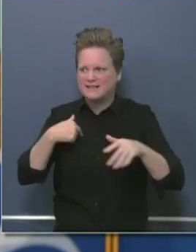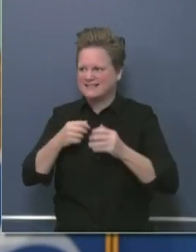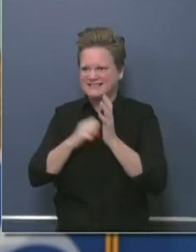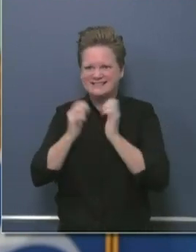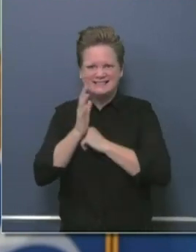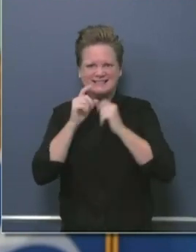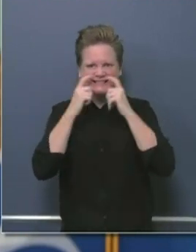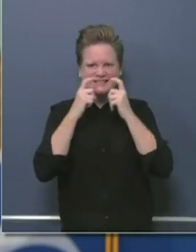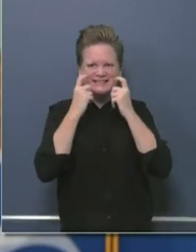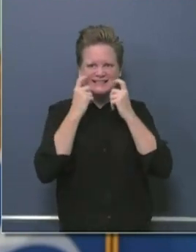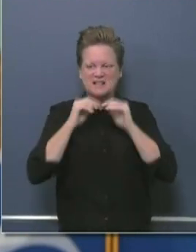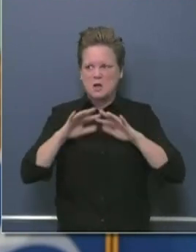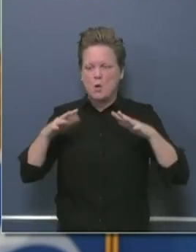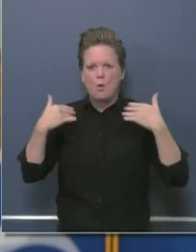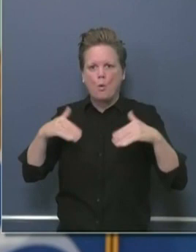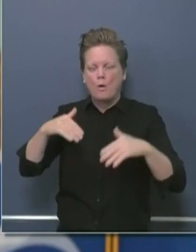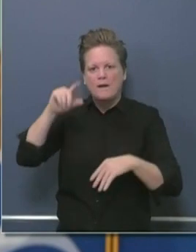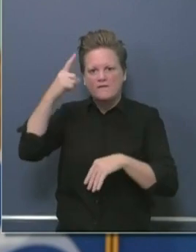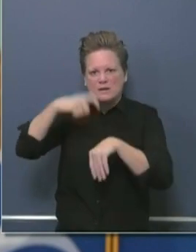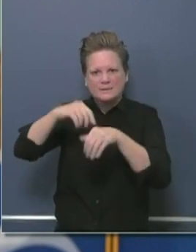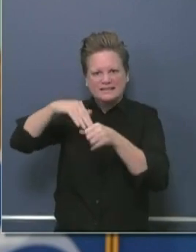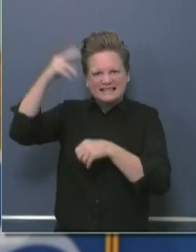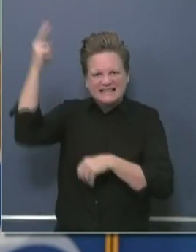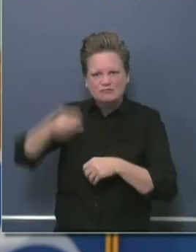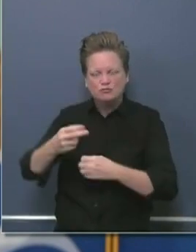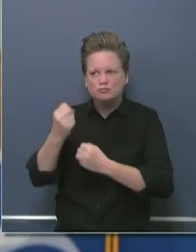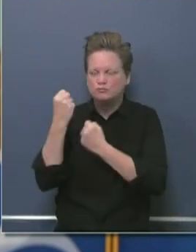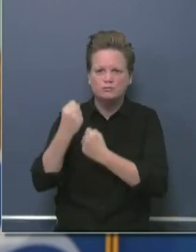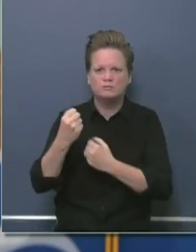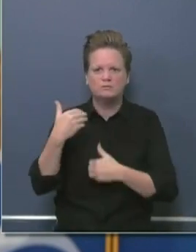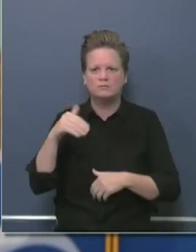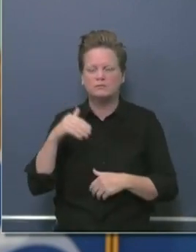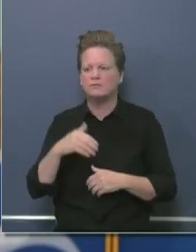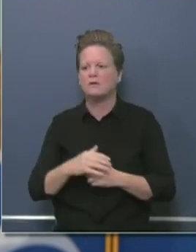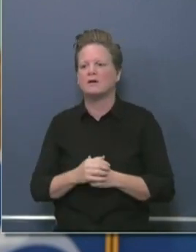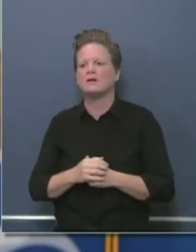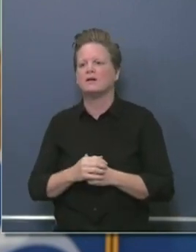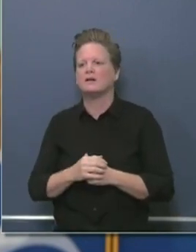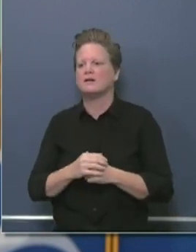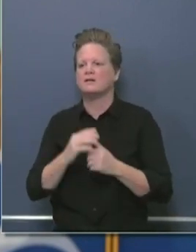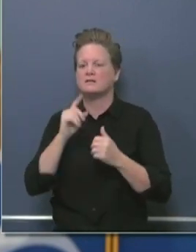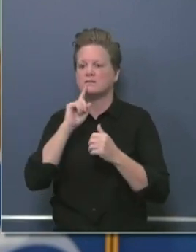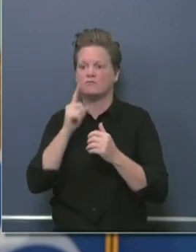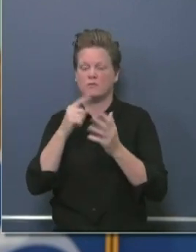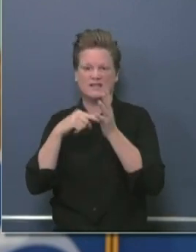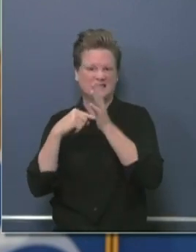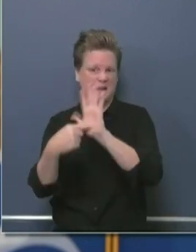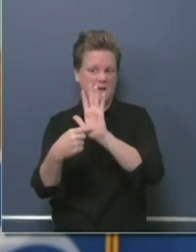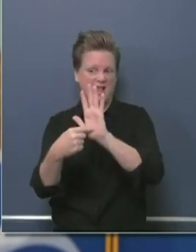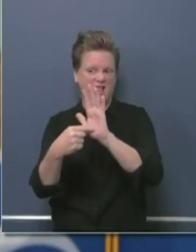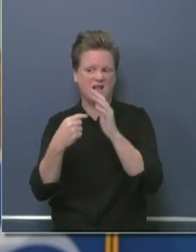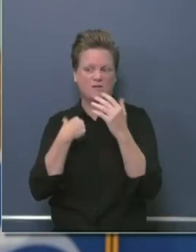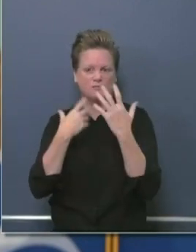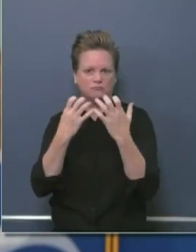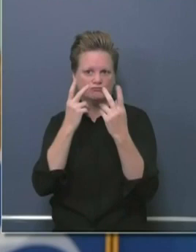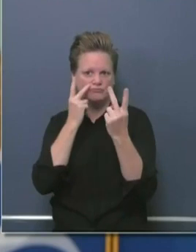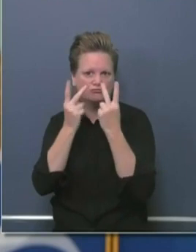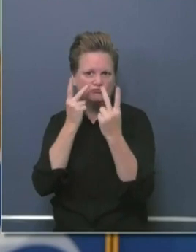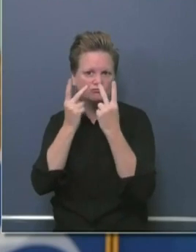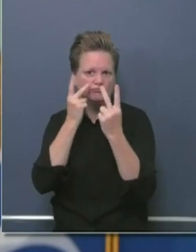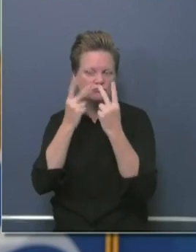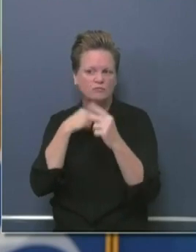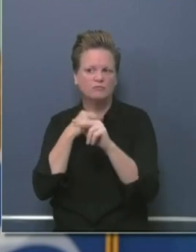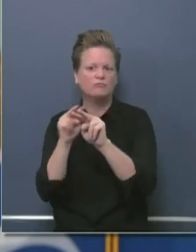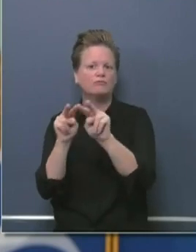credible work also being done in the Washington Post on this that highlighted some of these examples. You've seen those examples. You've Maryland.